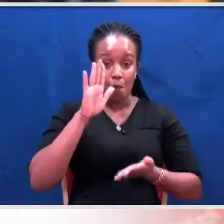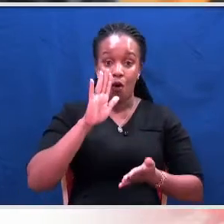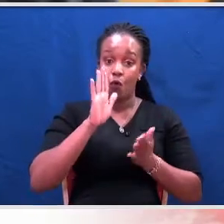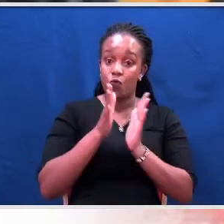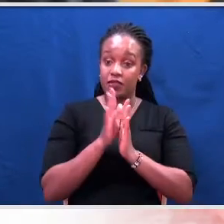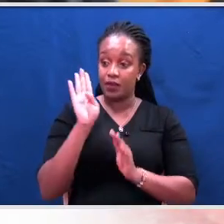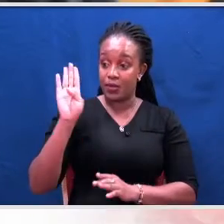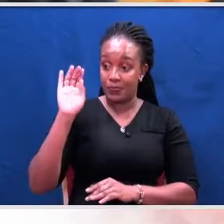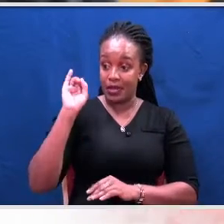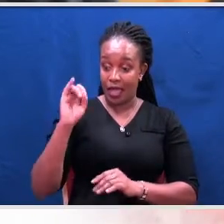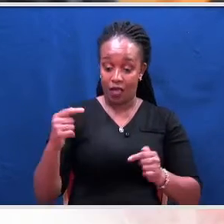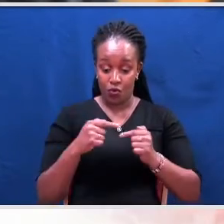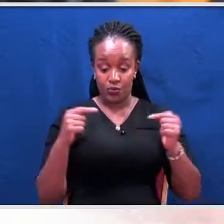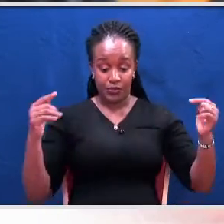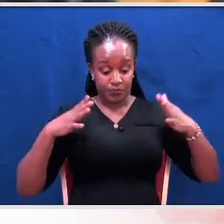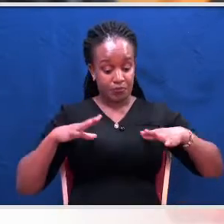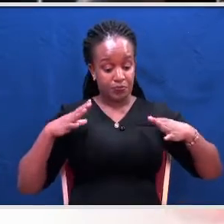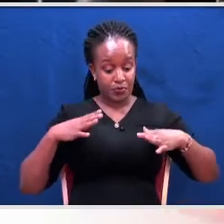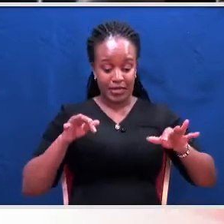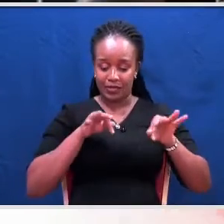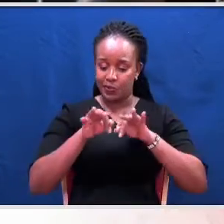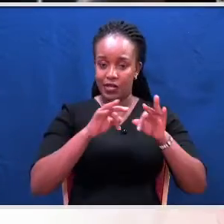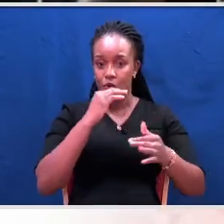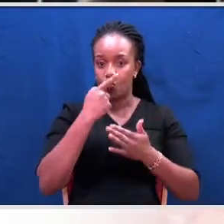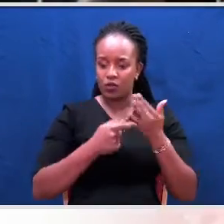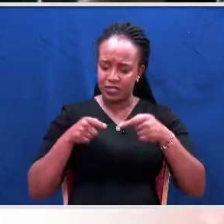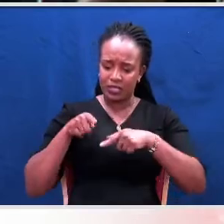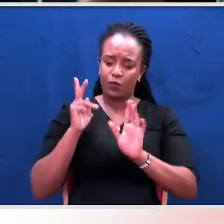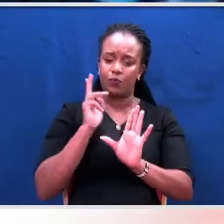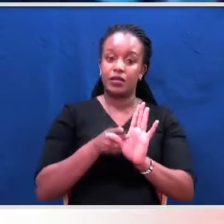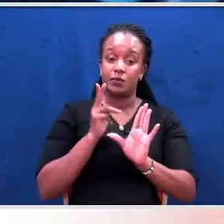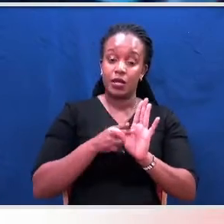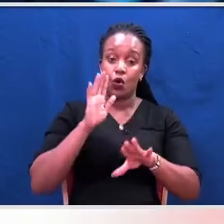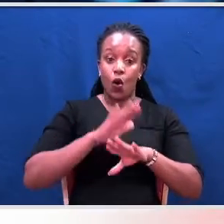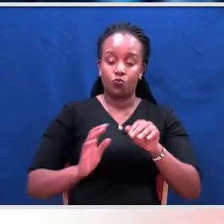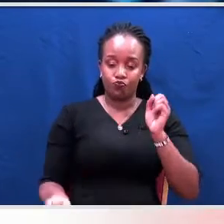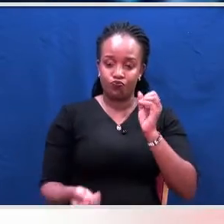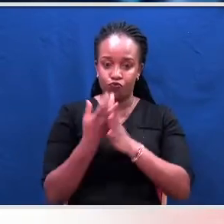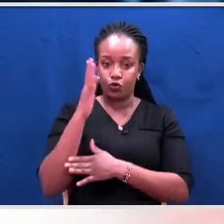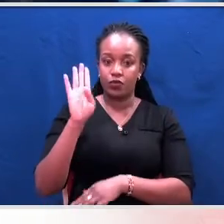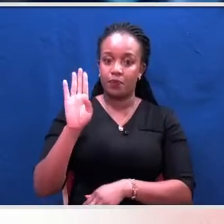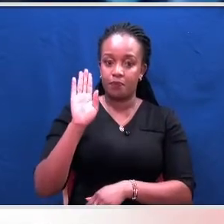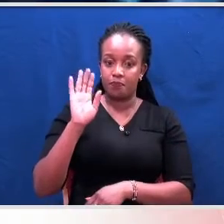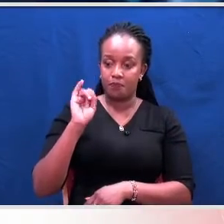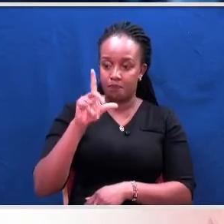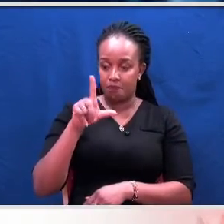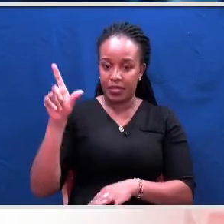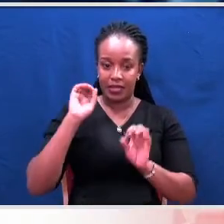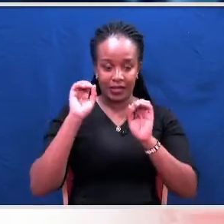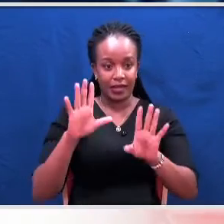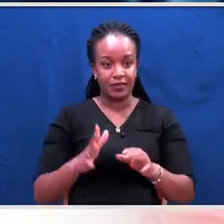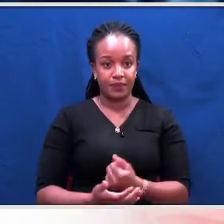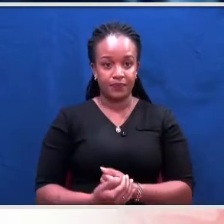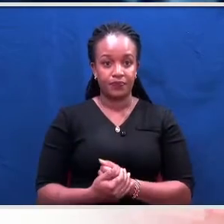insisting that he should not have participated in the conception of the bill. Modern dictators, especially